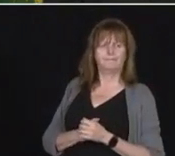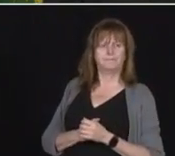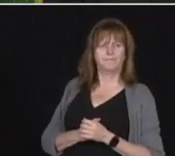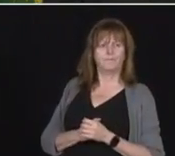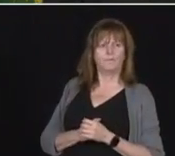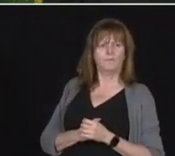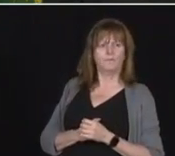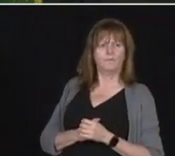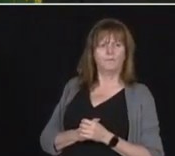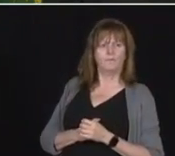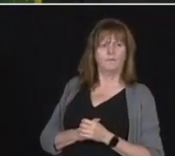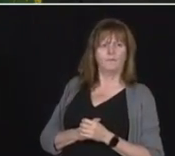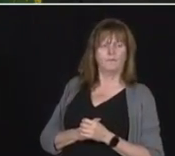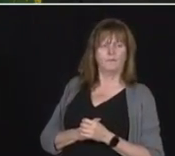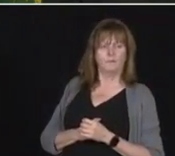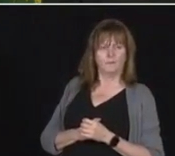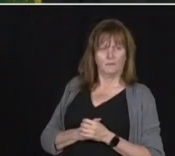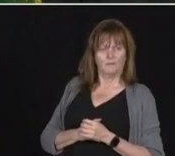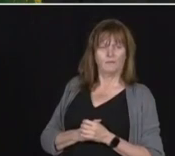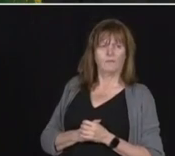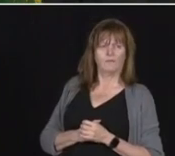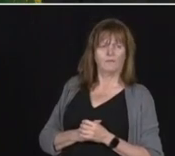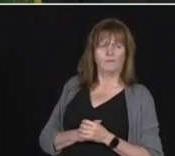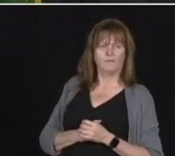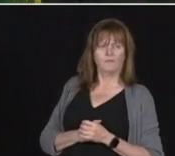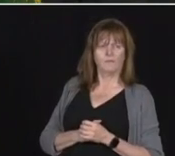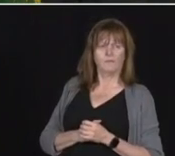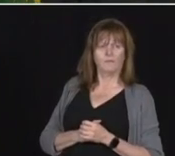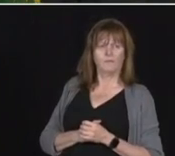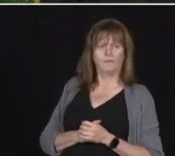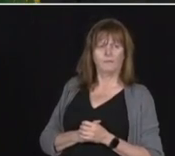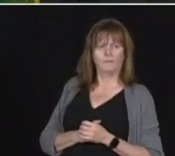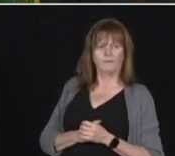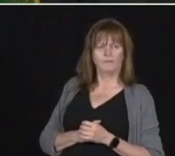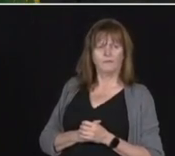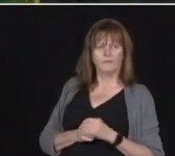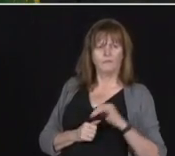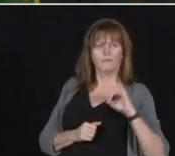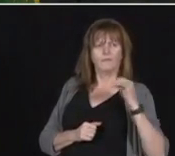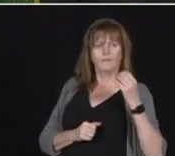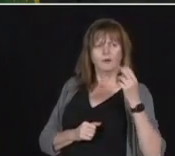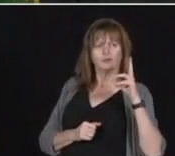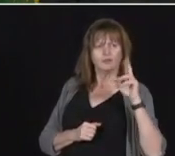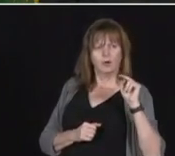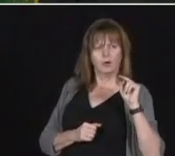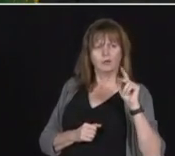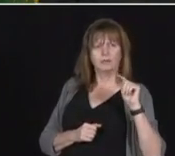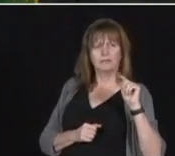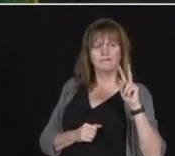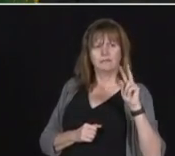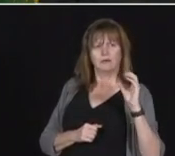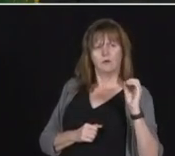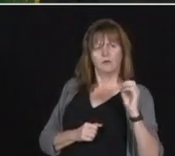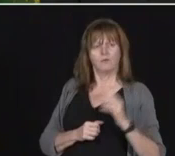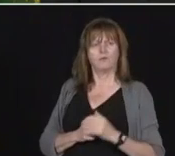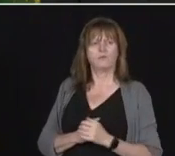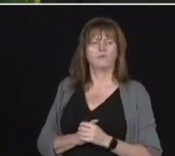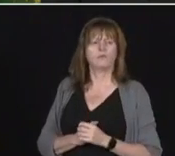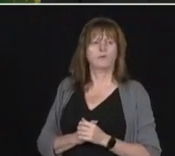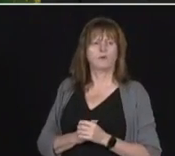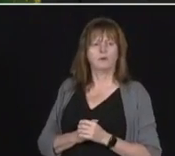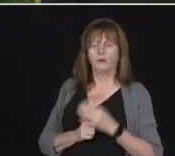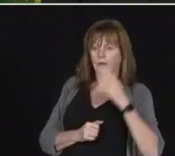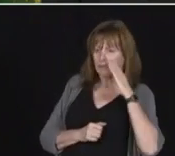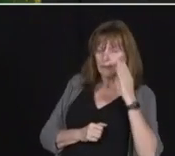Next question. Next question comes from John McGrath from TVO. Please go ahead. Hi, Premier.